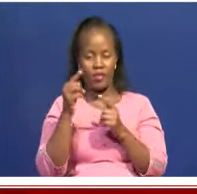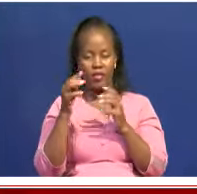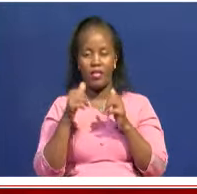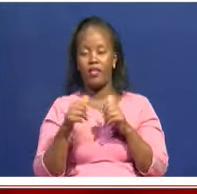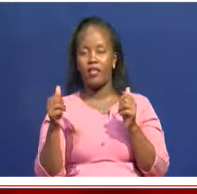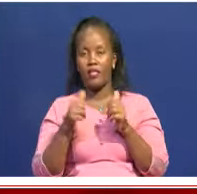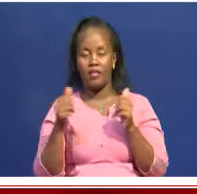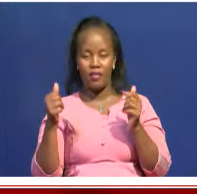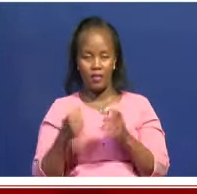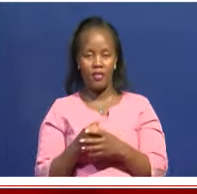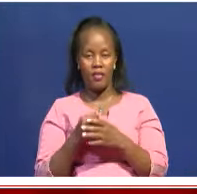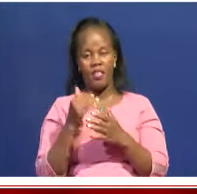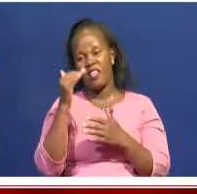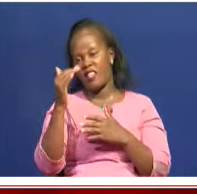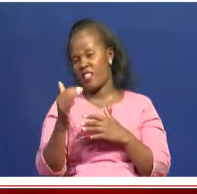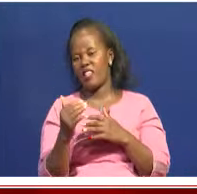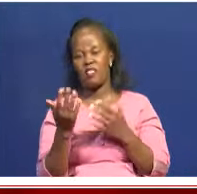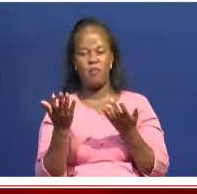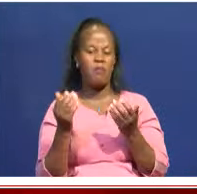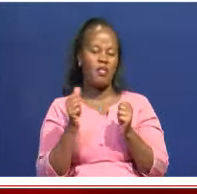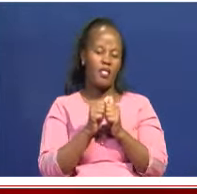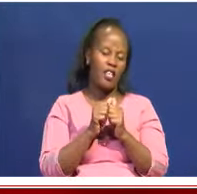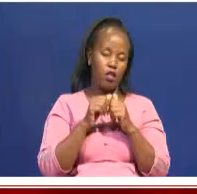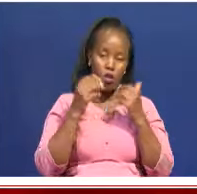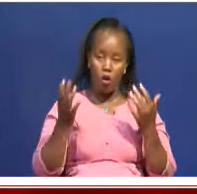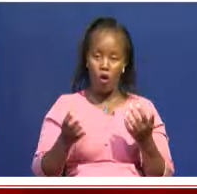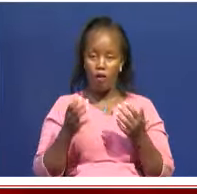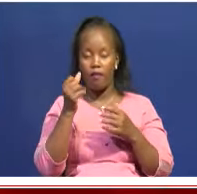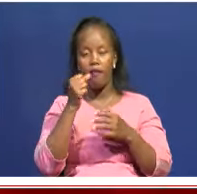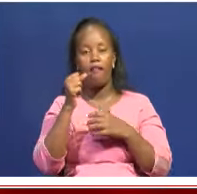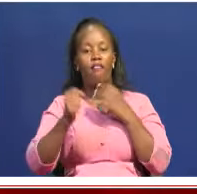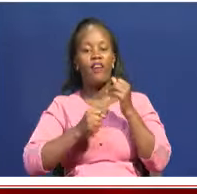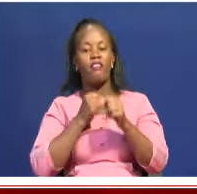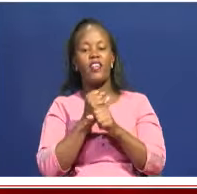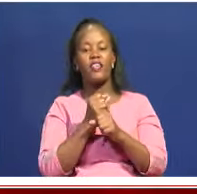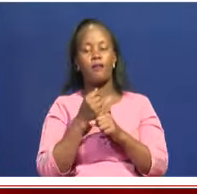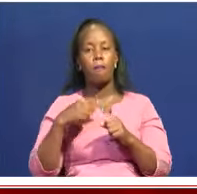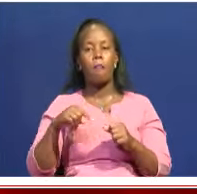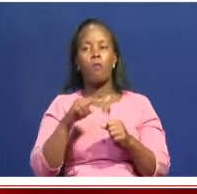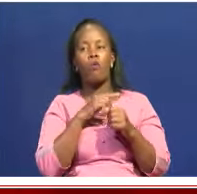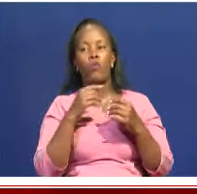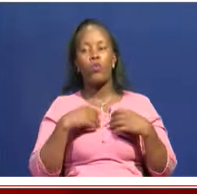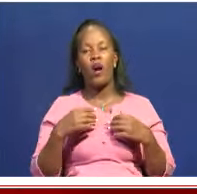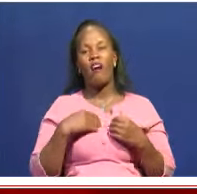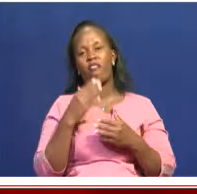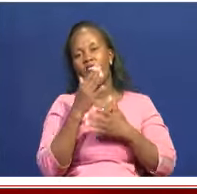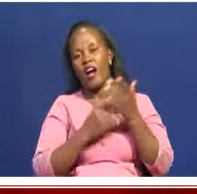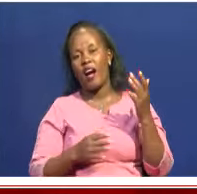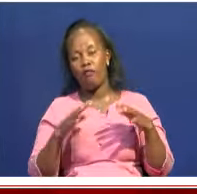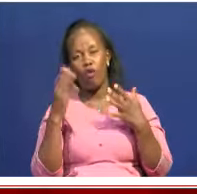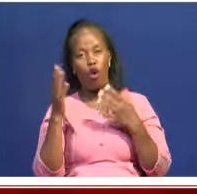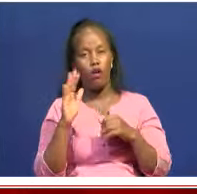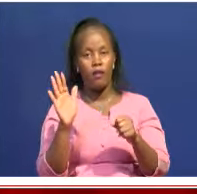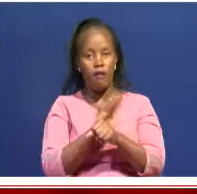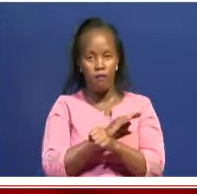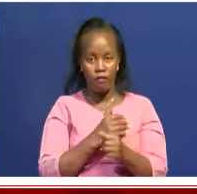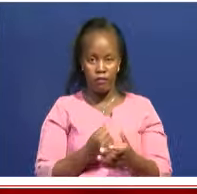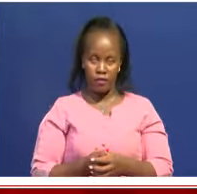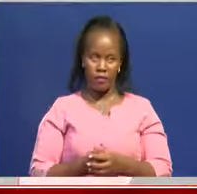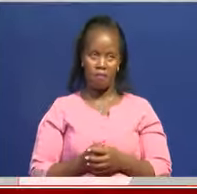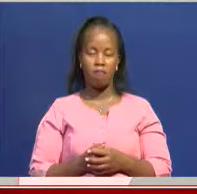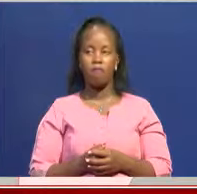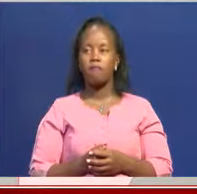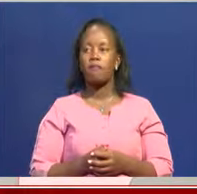I think in the next 10 or 5 years, we should be having half, if not all, of our artifacts back in the country. Got an interesting